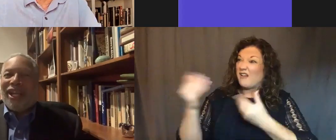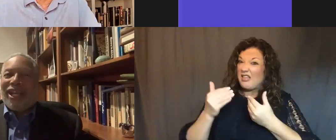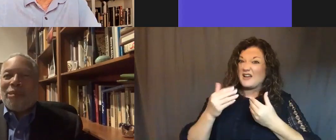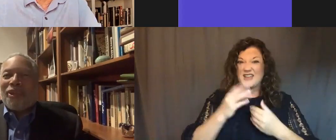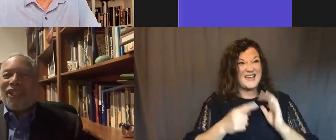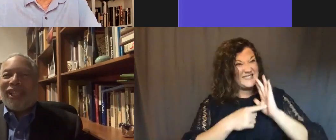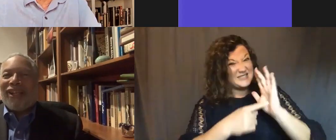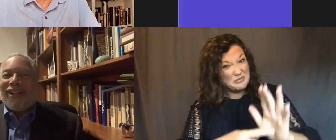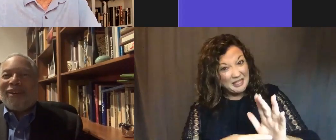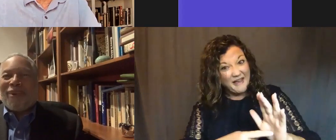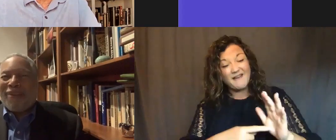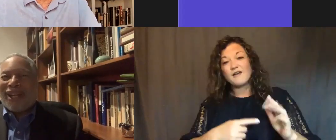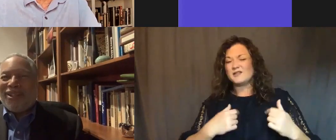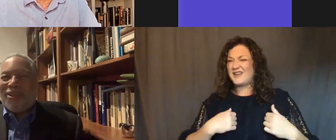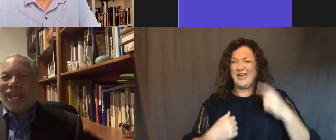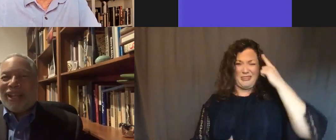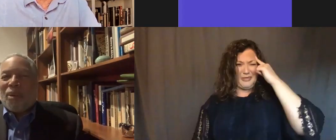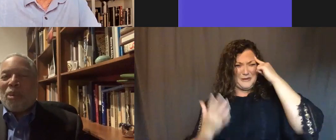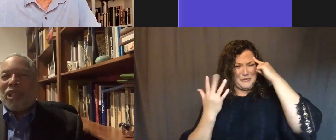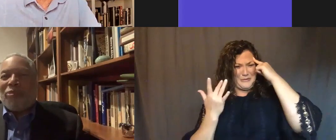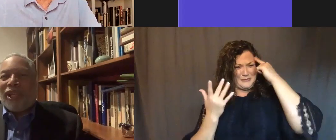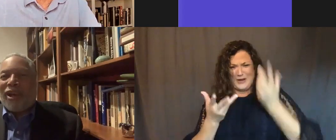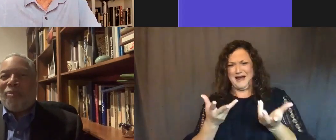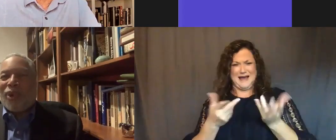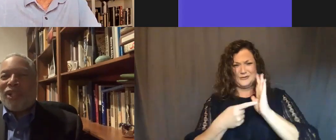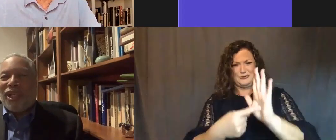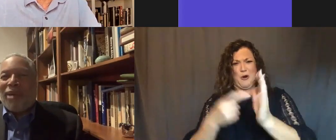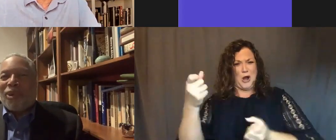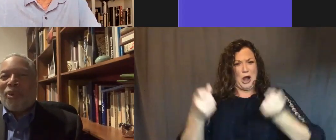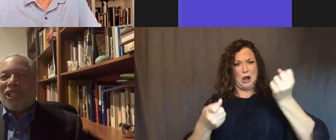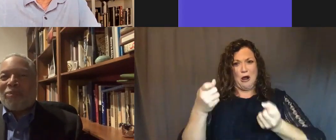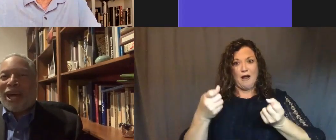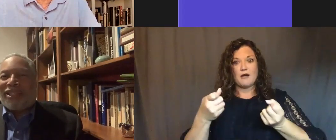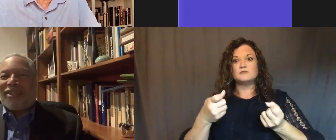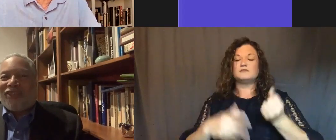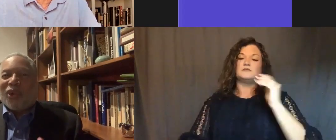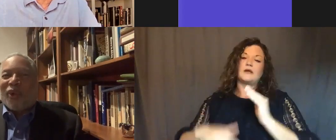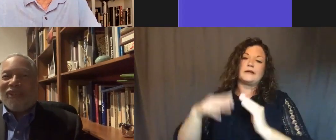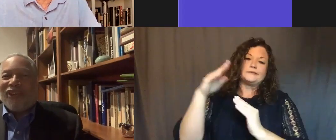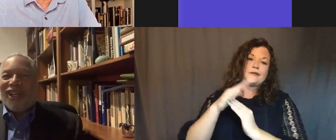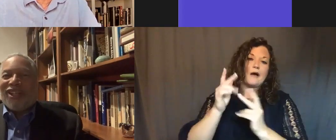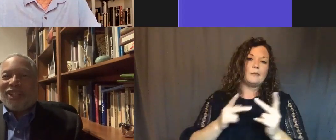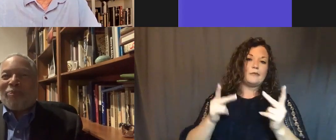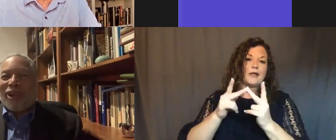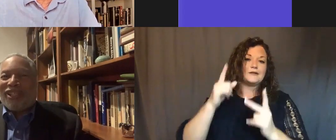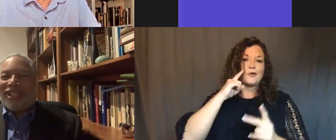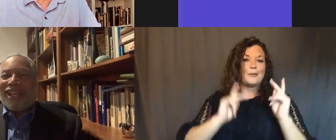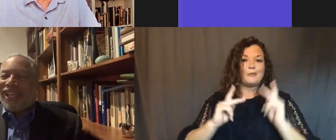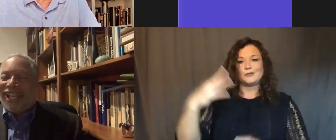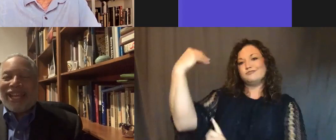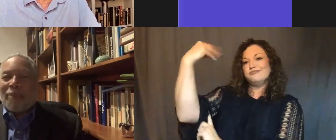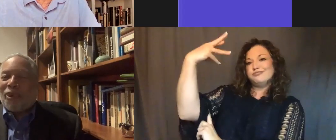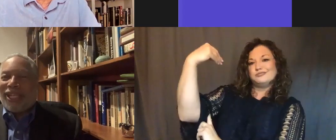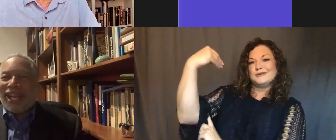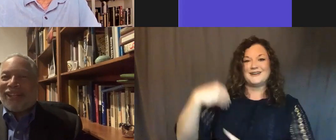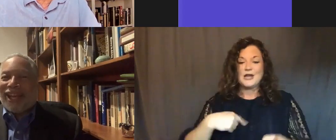music. And I remember thinking, why would I do that? Well, it's become one of the number one spots to photograph. Chuck Berry's